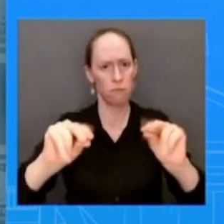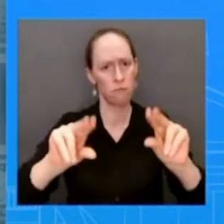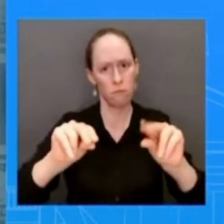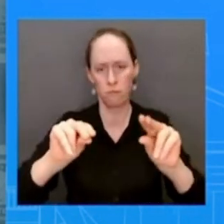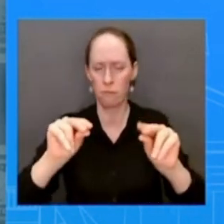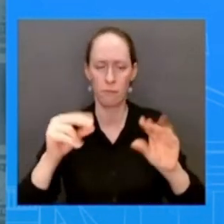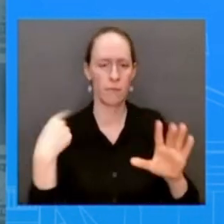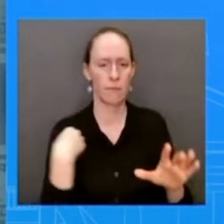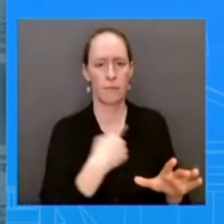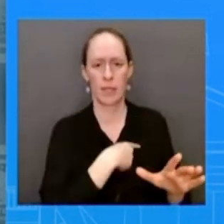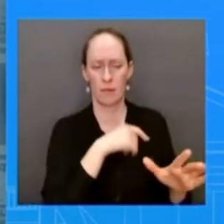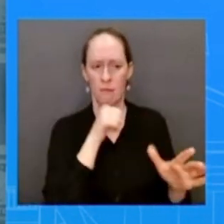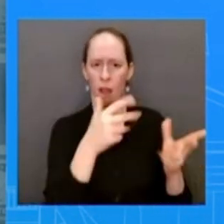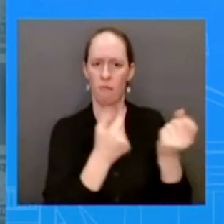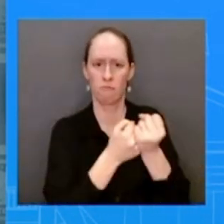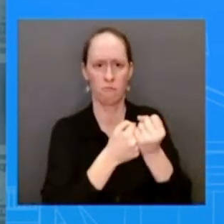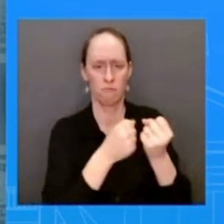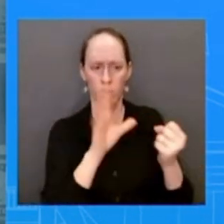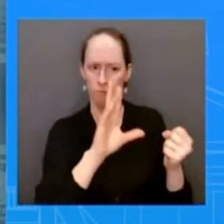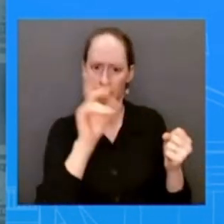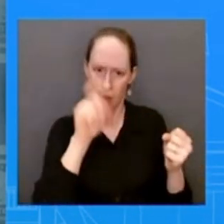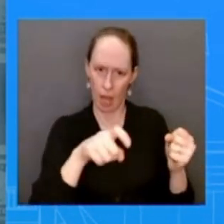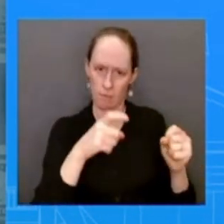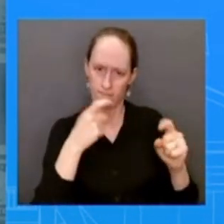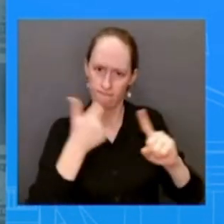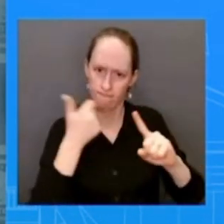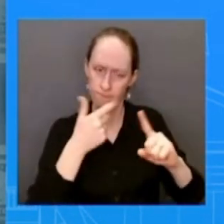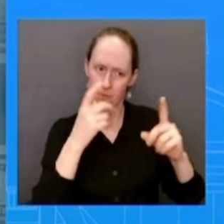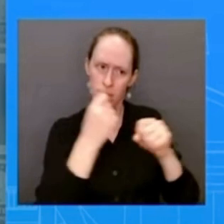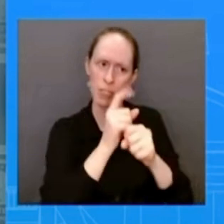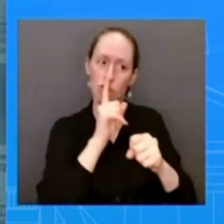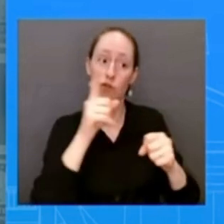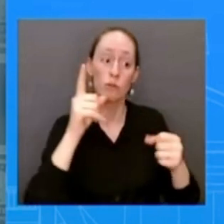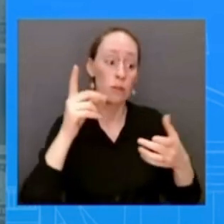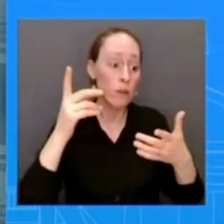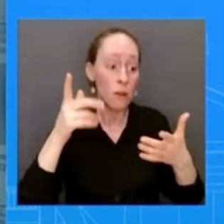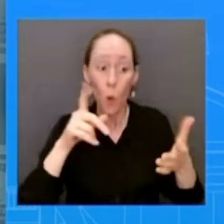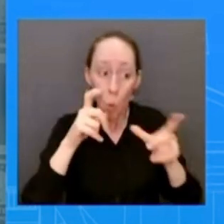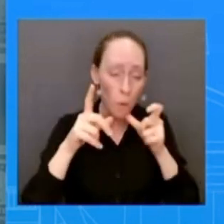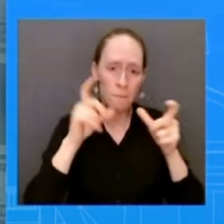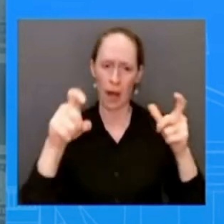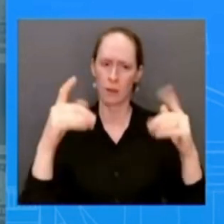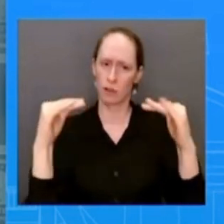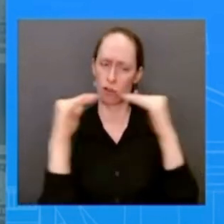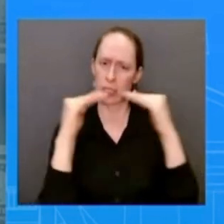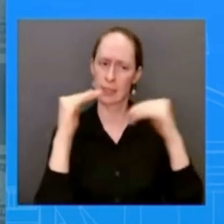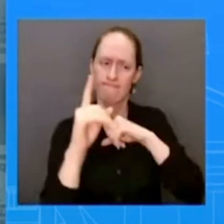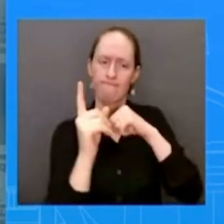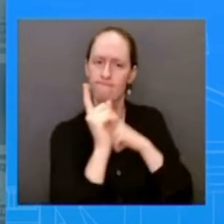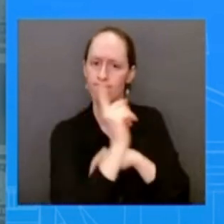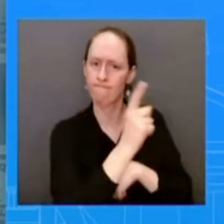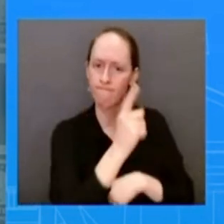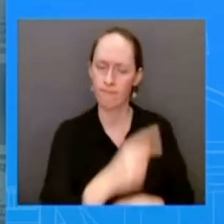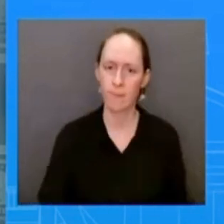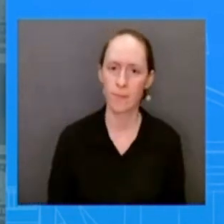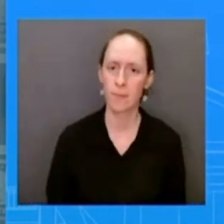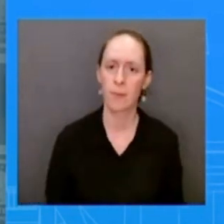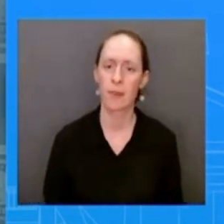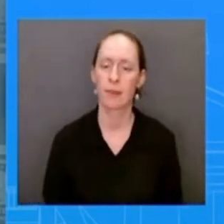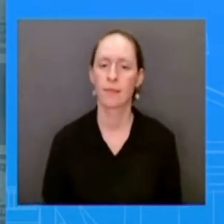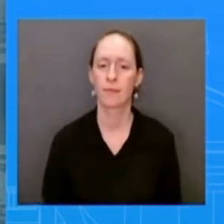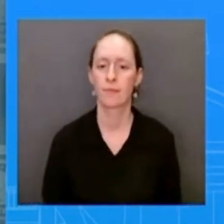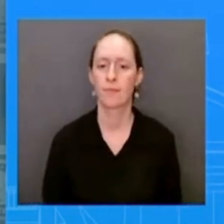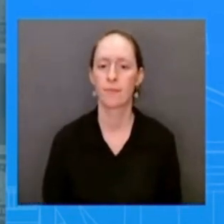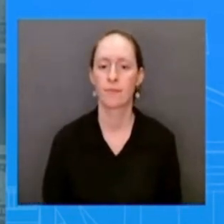case since day one of this administration we have been focused on disrupting transnational criminal organizations including